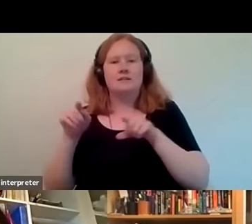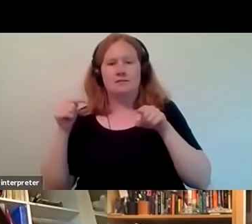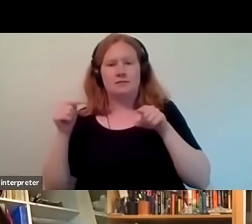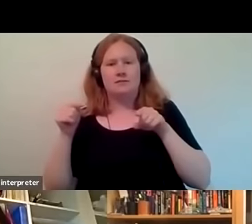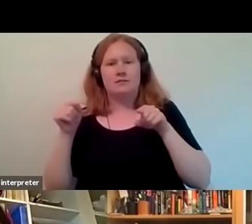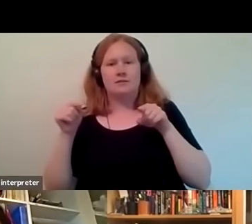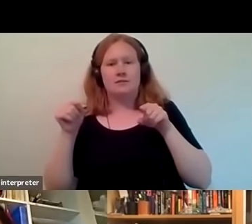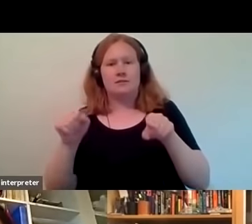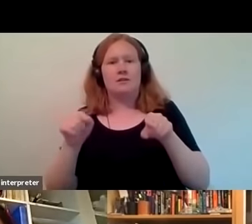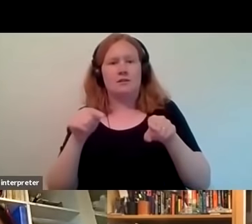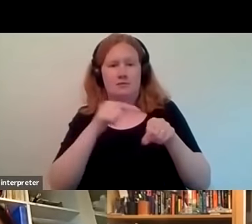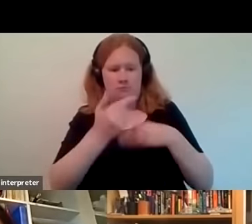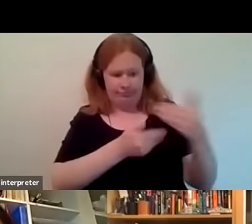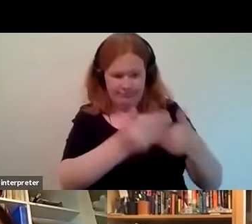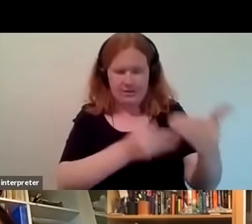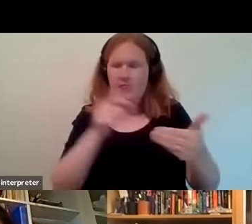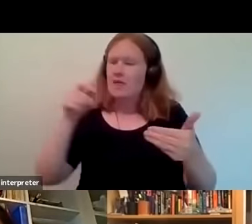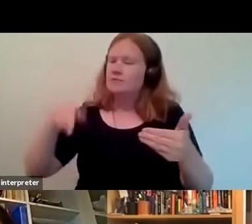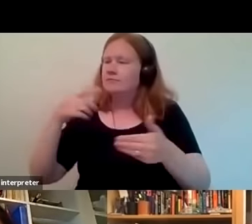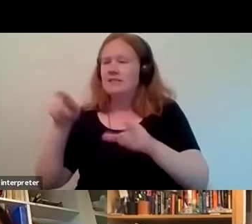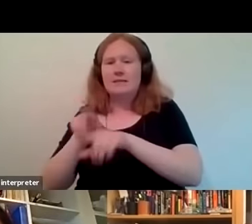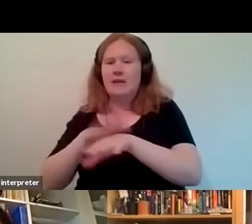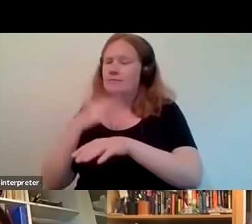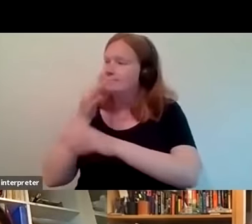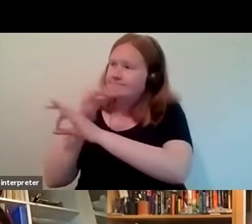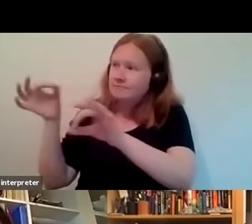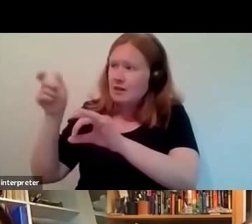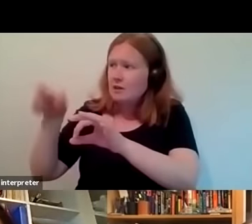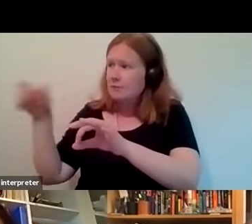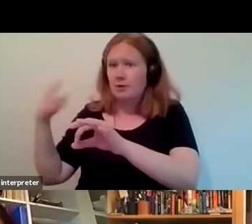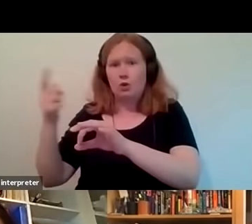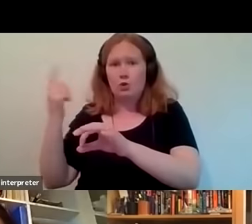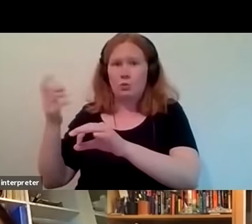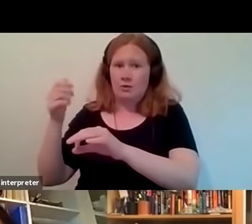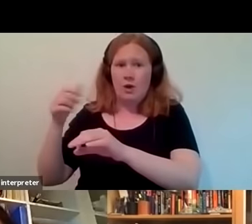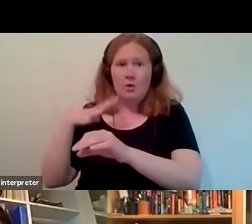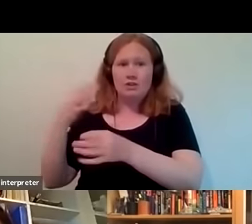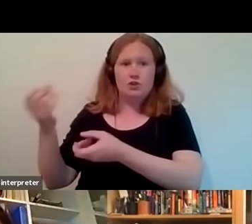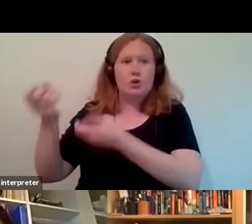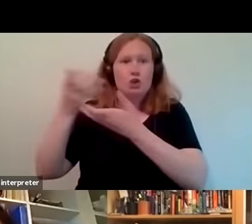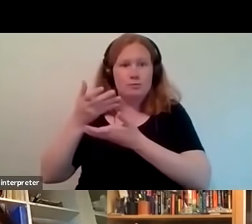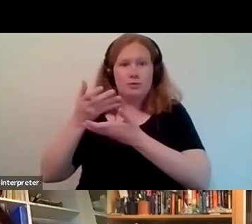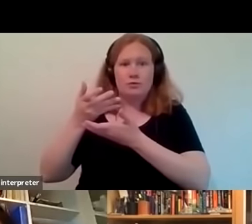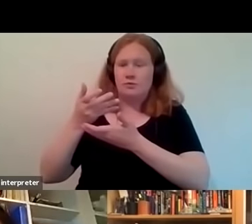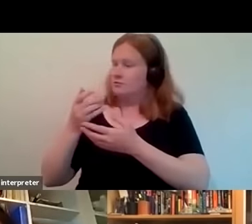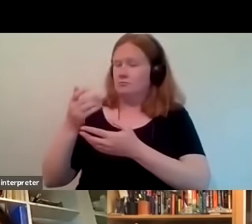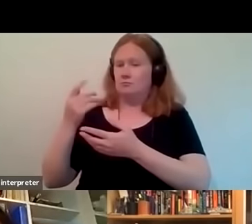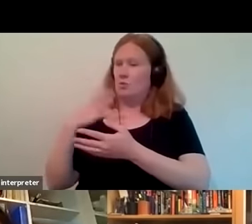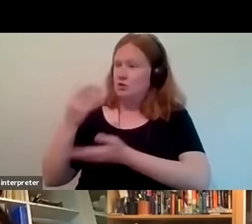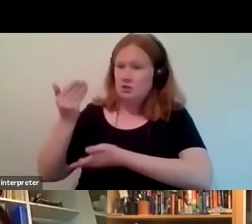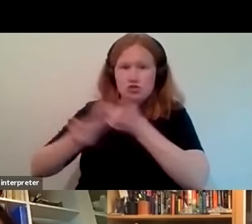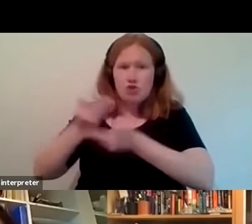for people who have stories and want to contribute to the archive to come forward so we're compiling that list as well